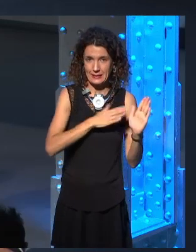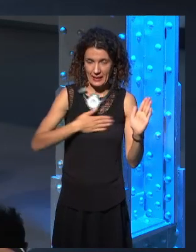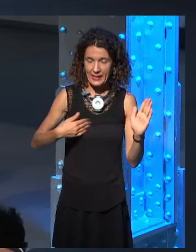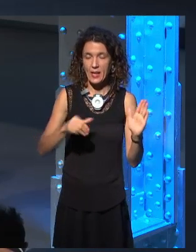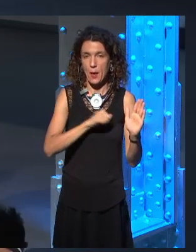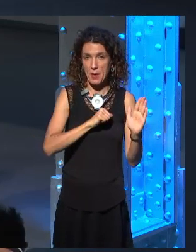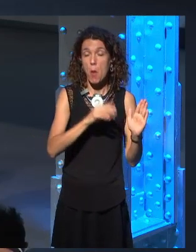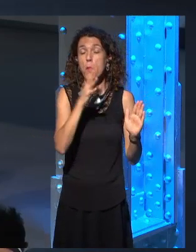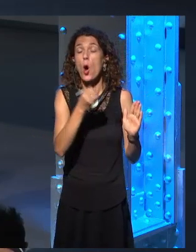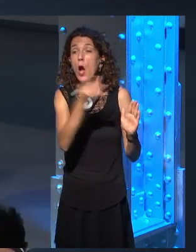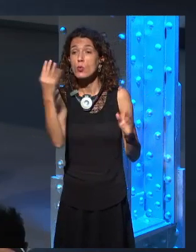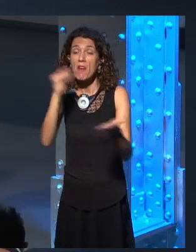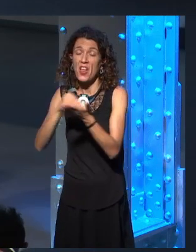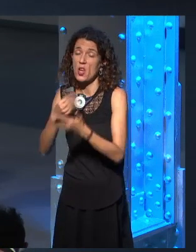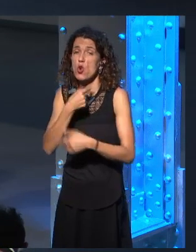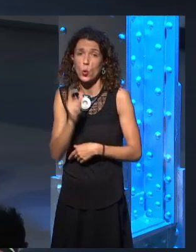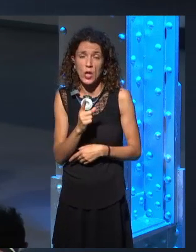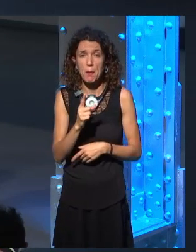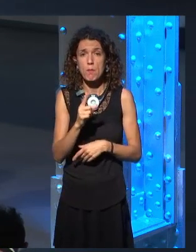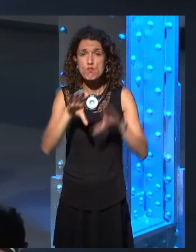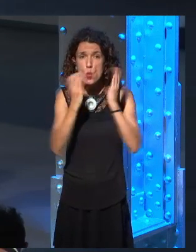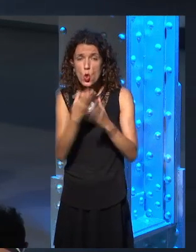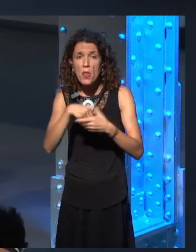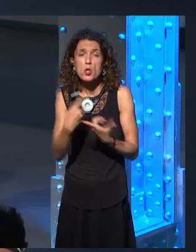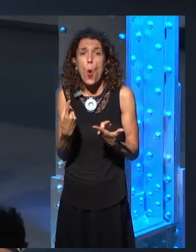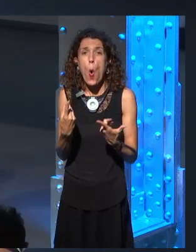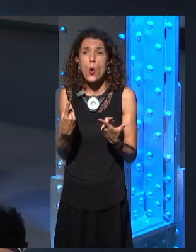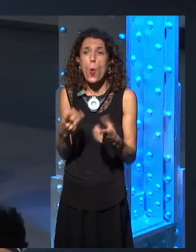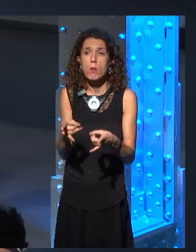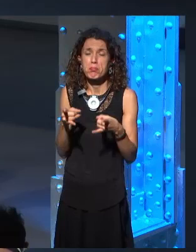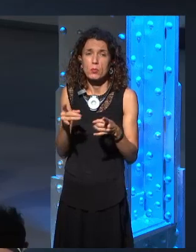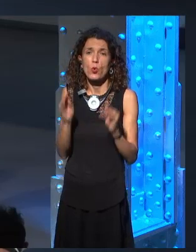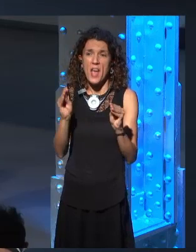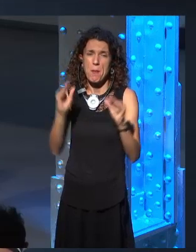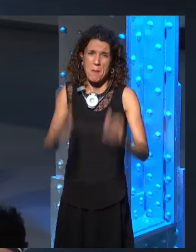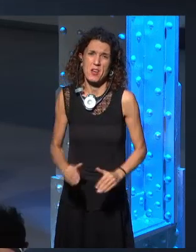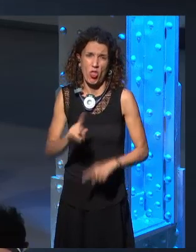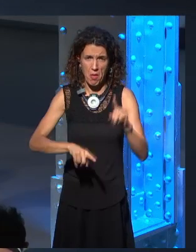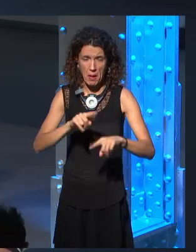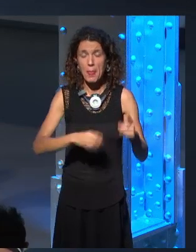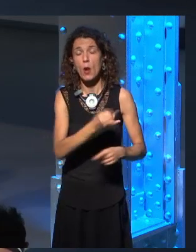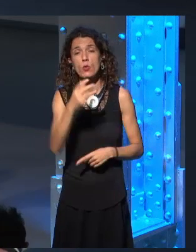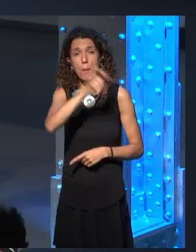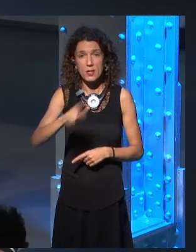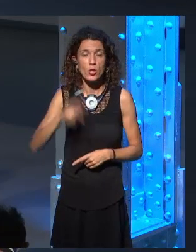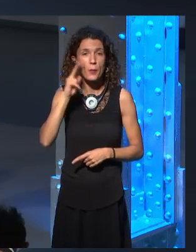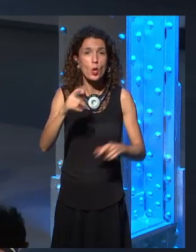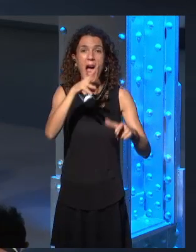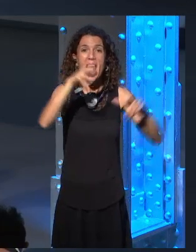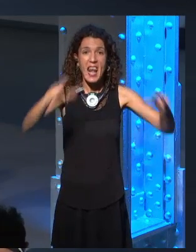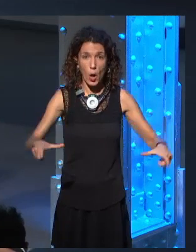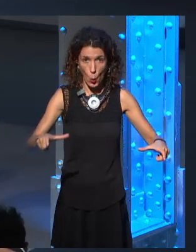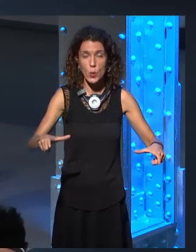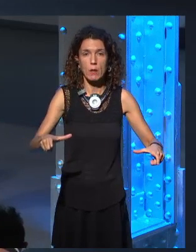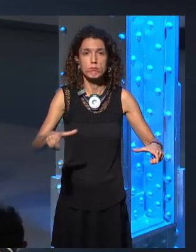And so we just worked around it. And that's just... And I think people noticed the gaps. think sometimes, particularly the Princess of